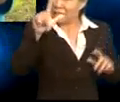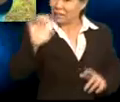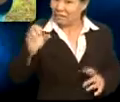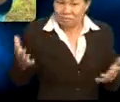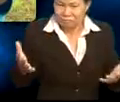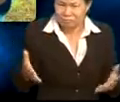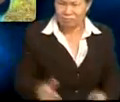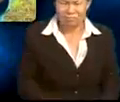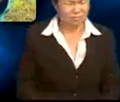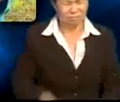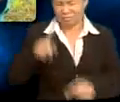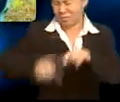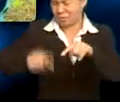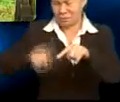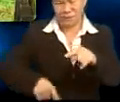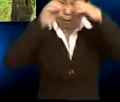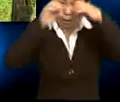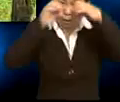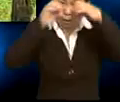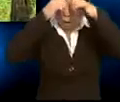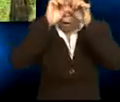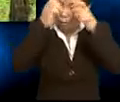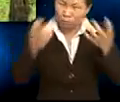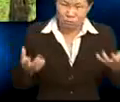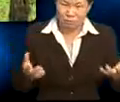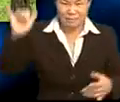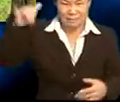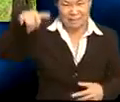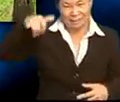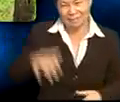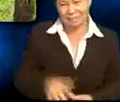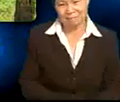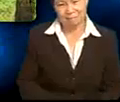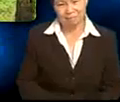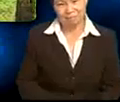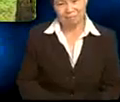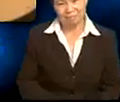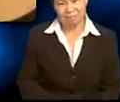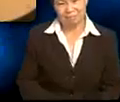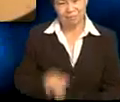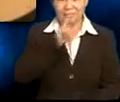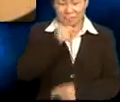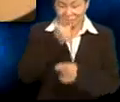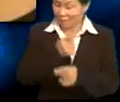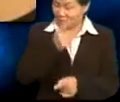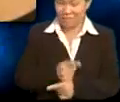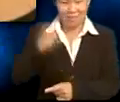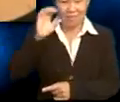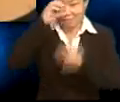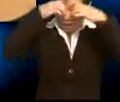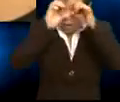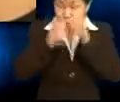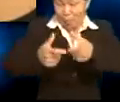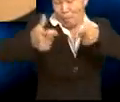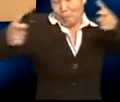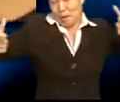No, it can't be an eagle. An owl. Yes. Definitely an owl. With